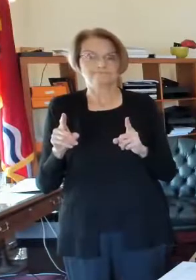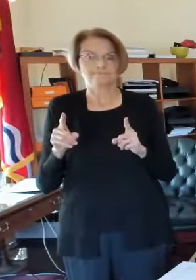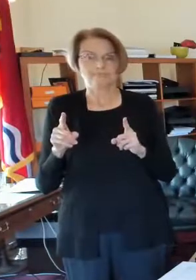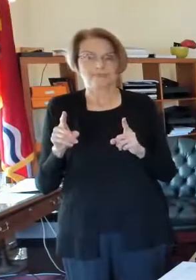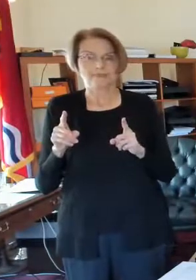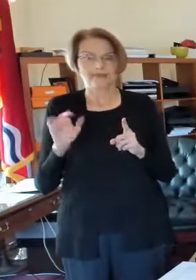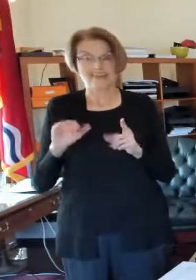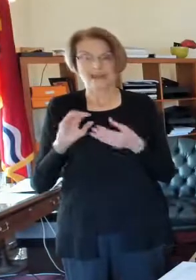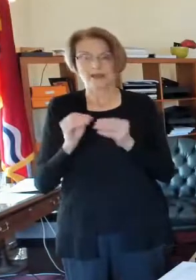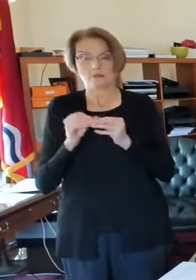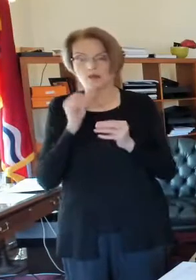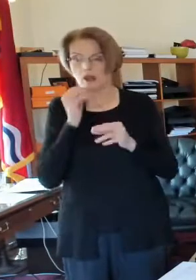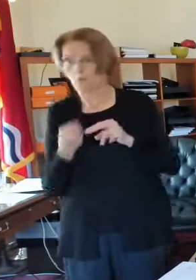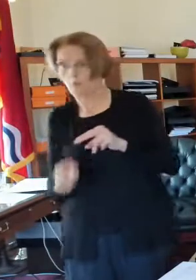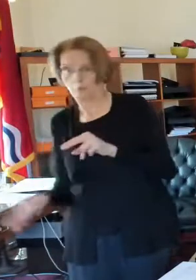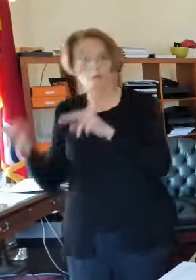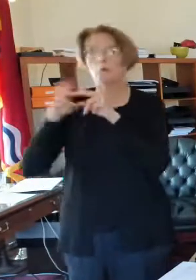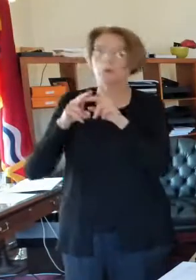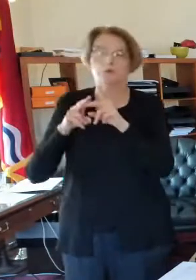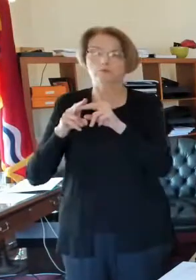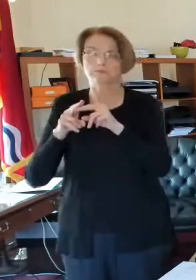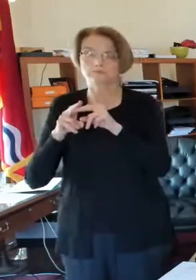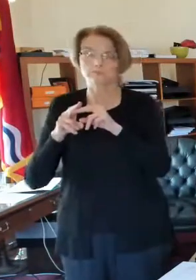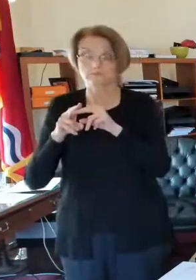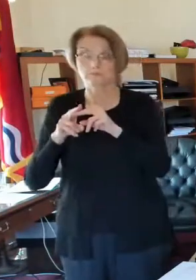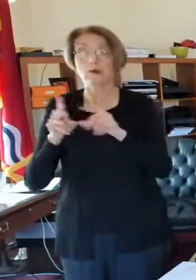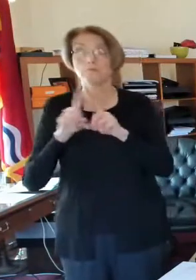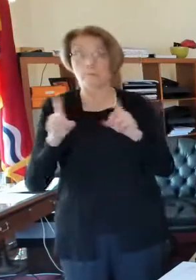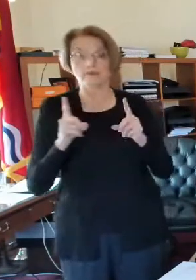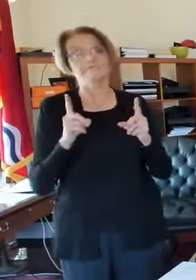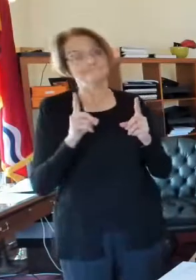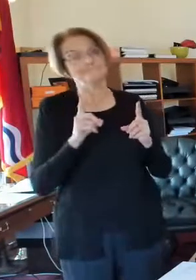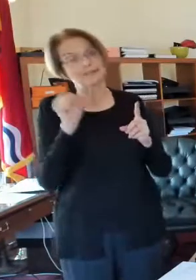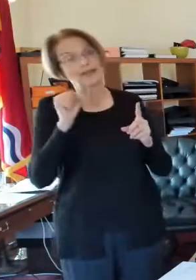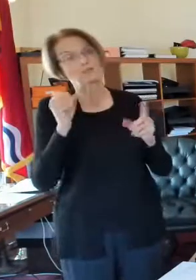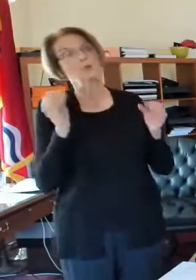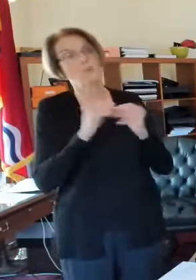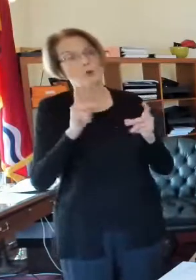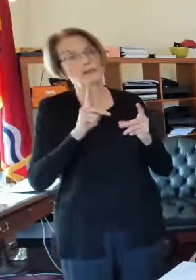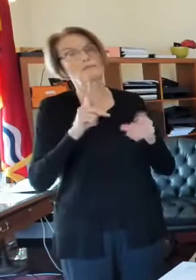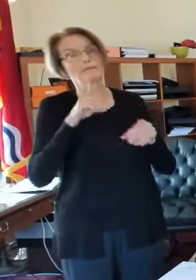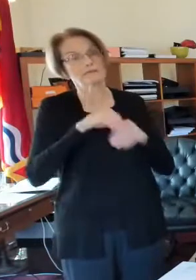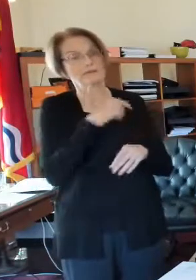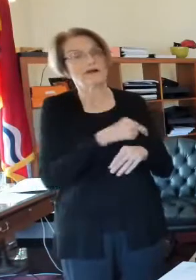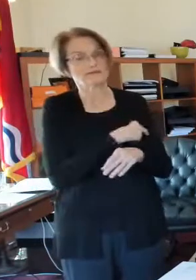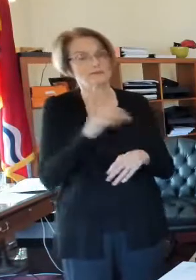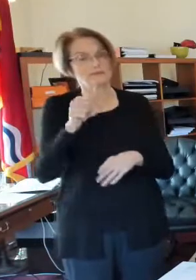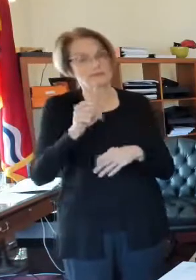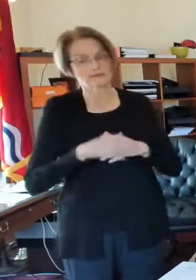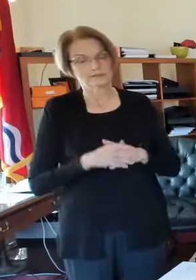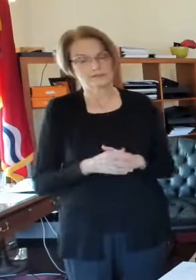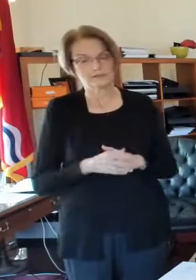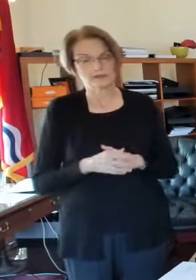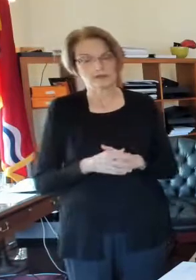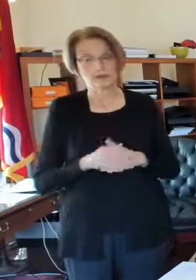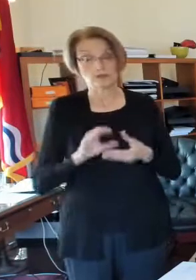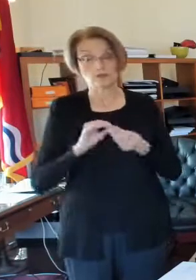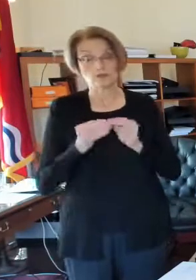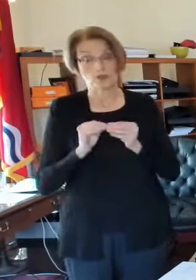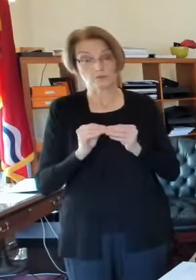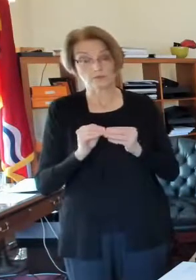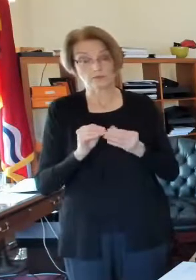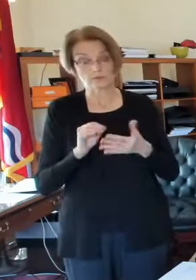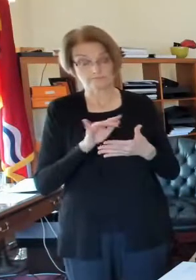but not as much more as there are people in the hospital. So, these numbers are very, very sobering,